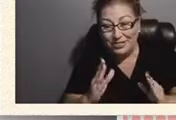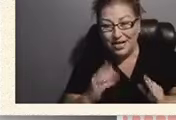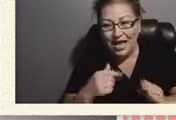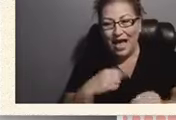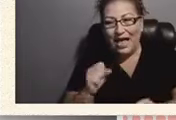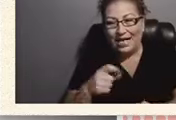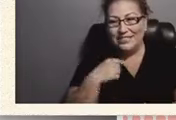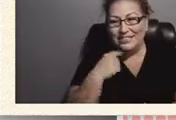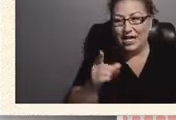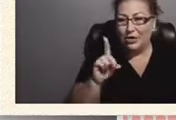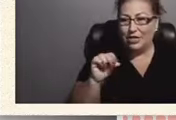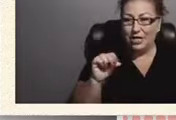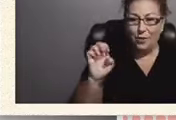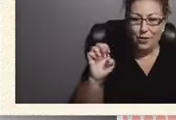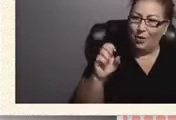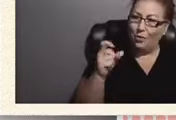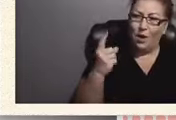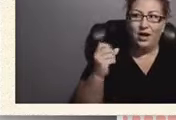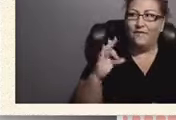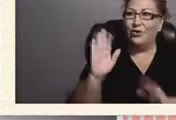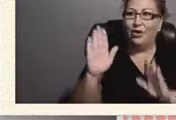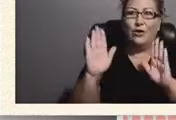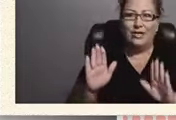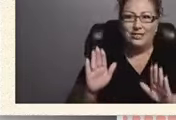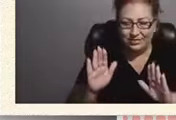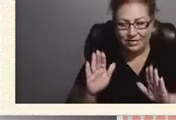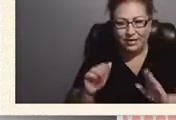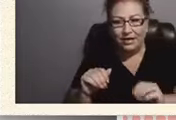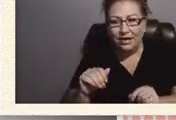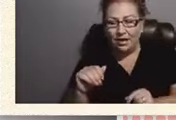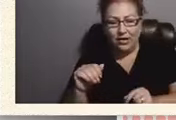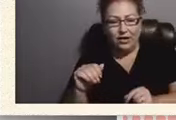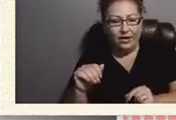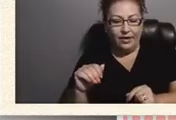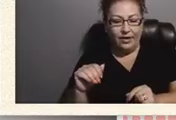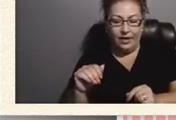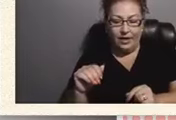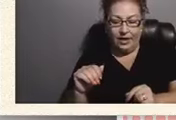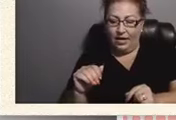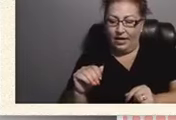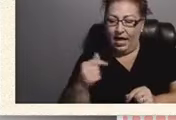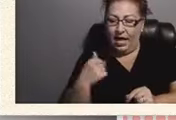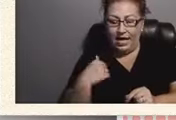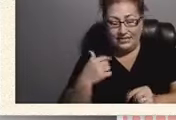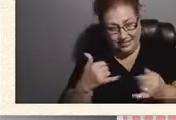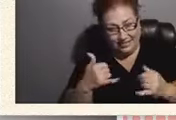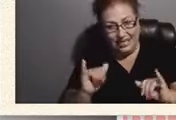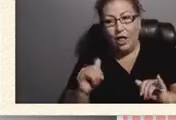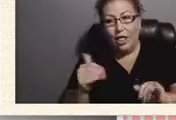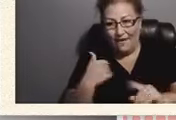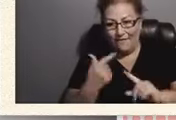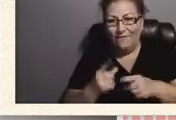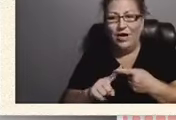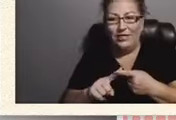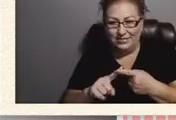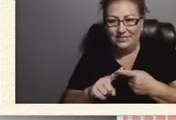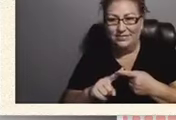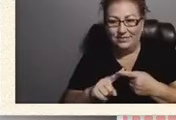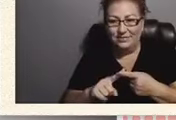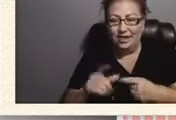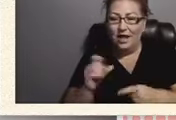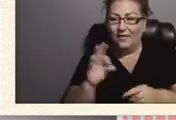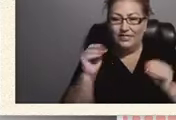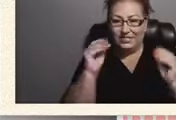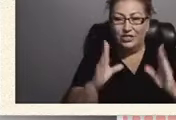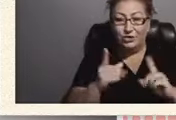greatest. And I still have friends of teachers from elementary